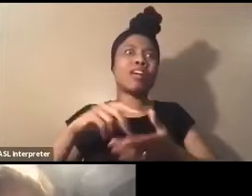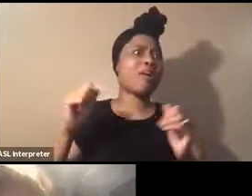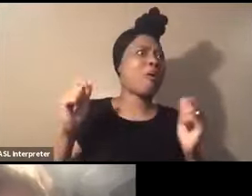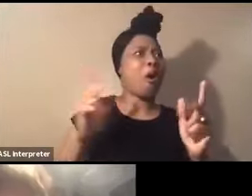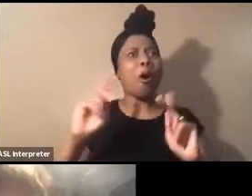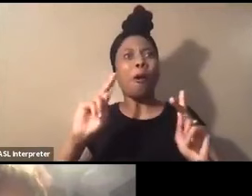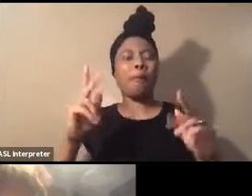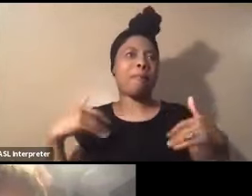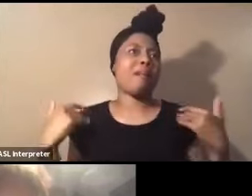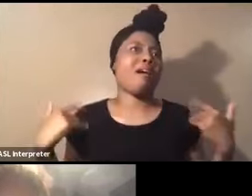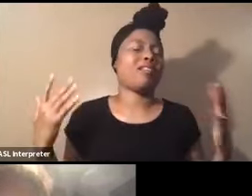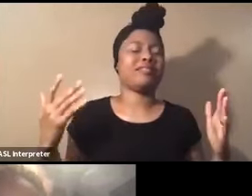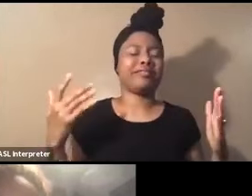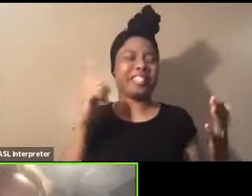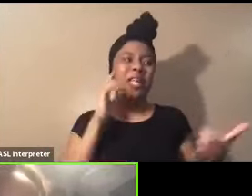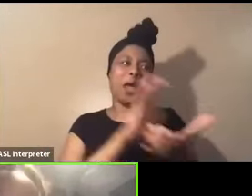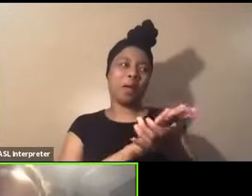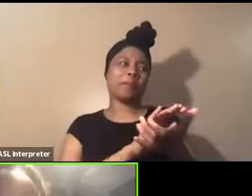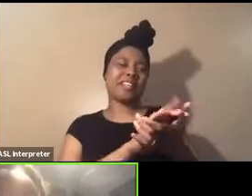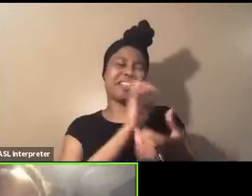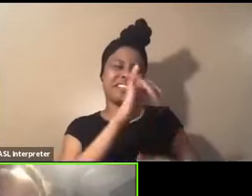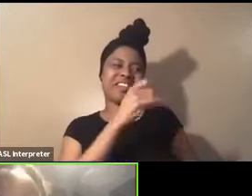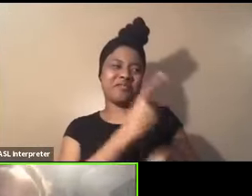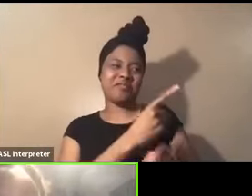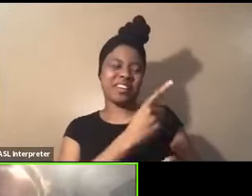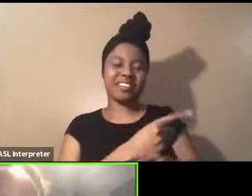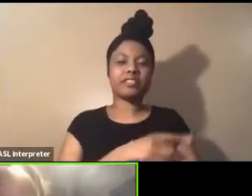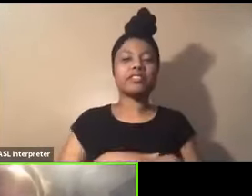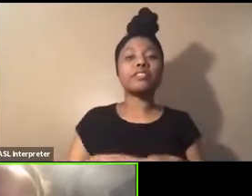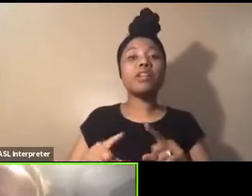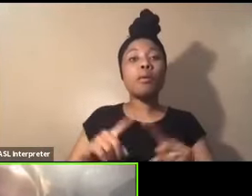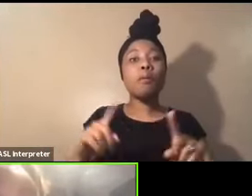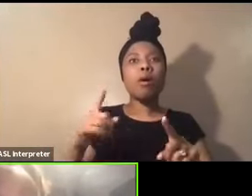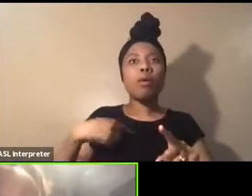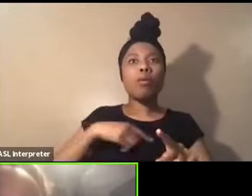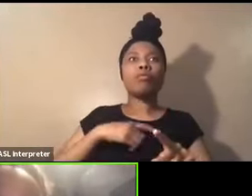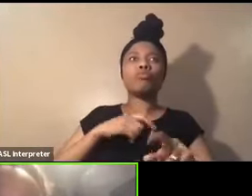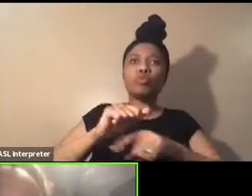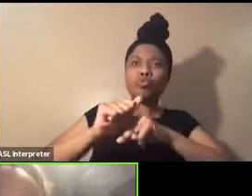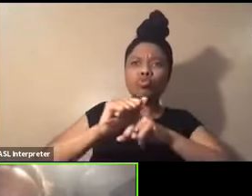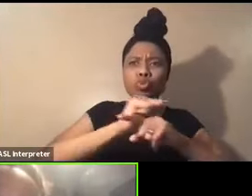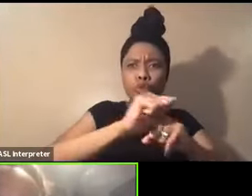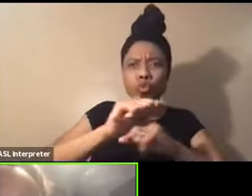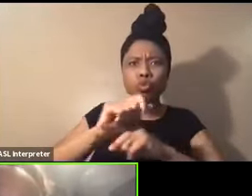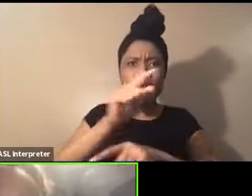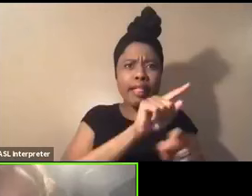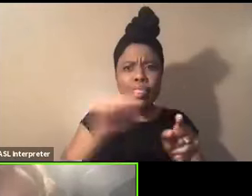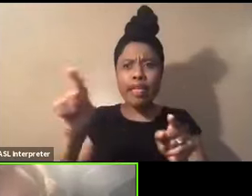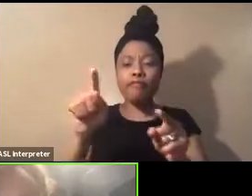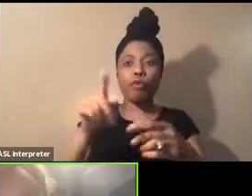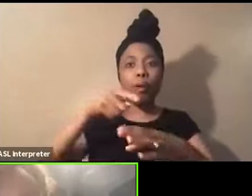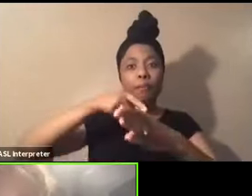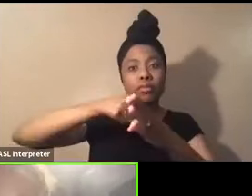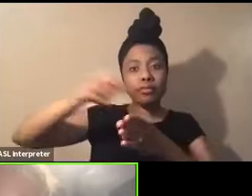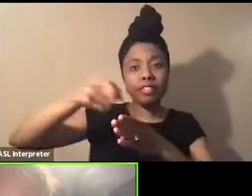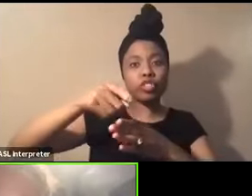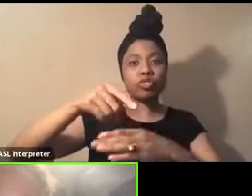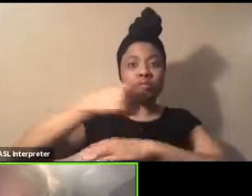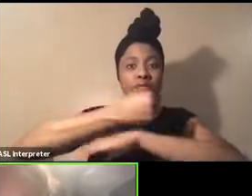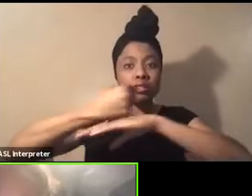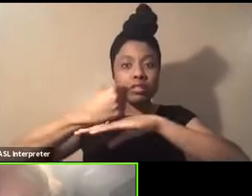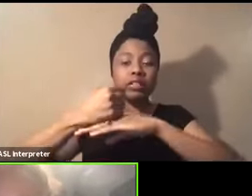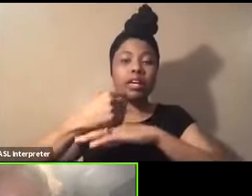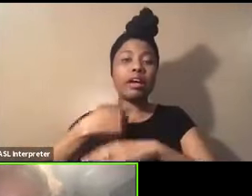this. I do believe this. But, uh, we also train them for professional stage. And because I've been at the university of